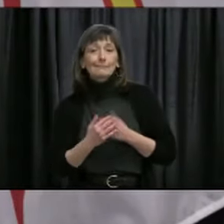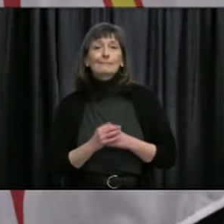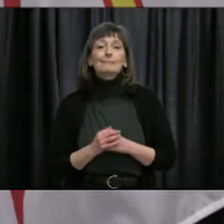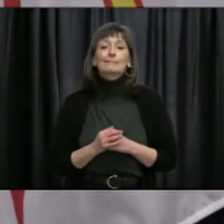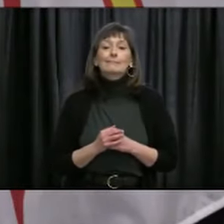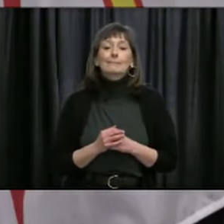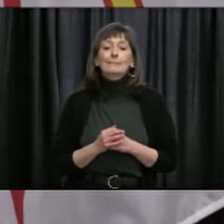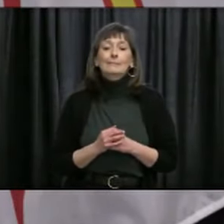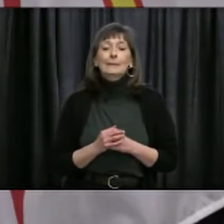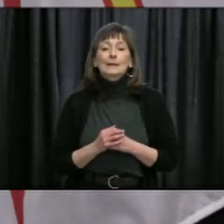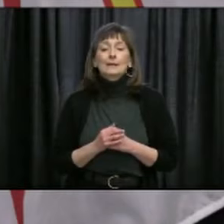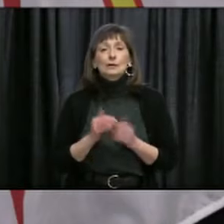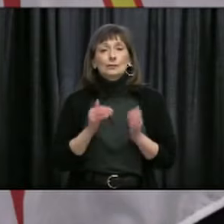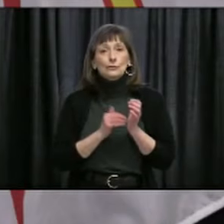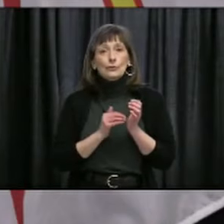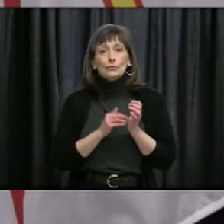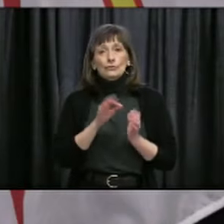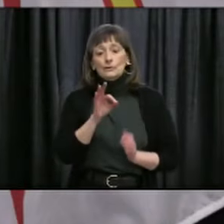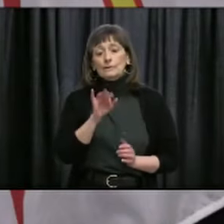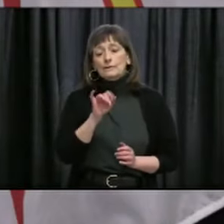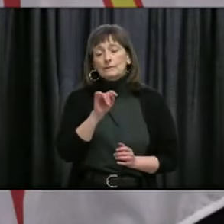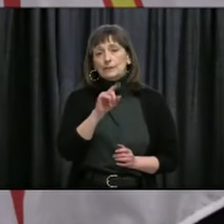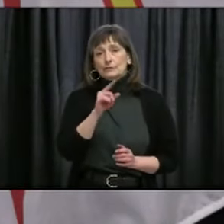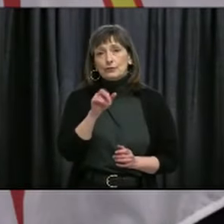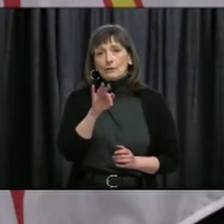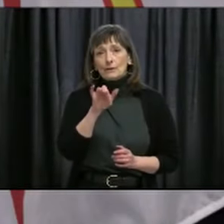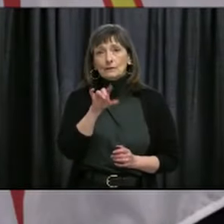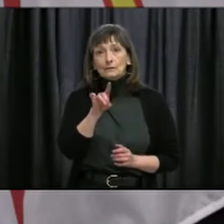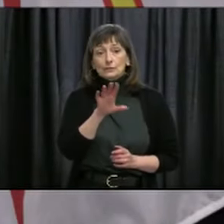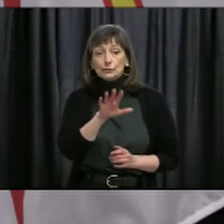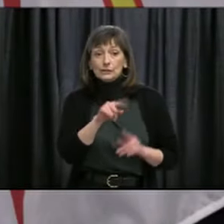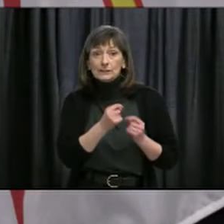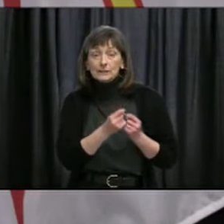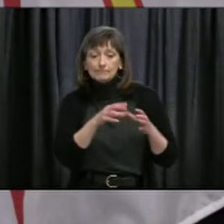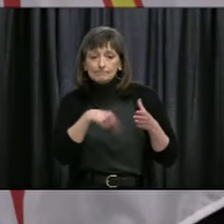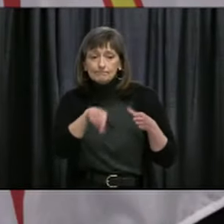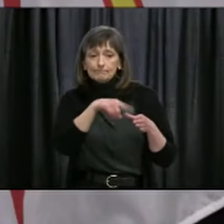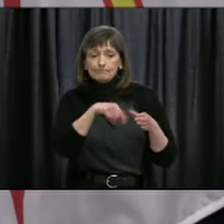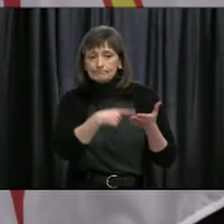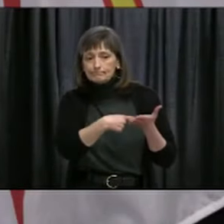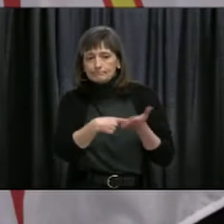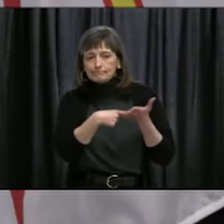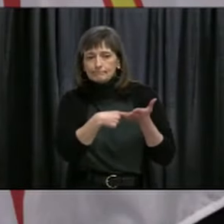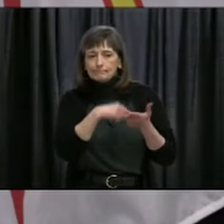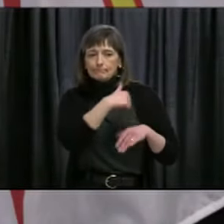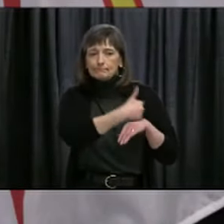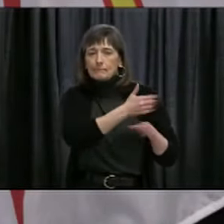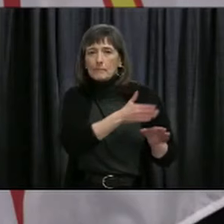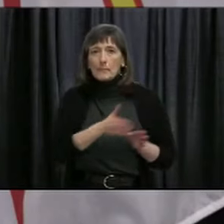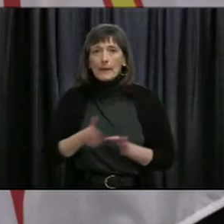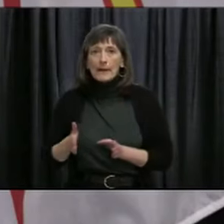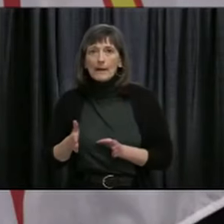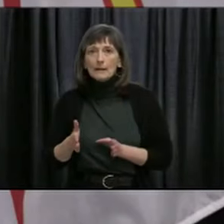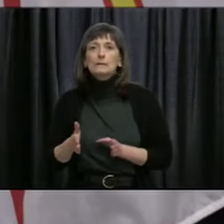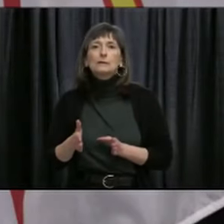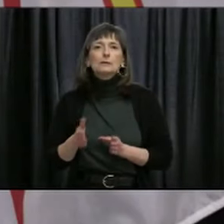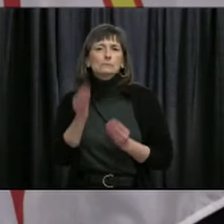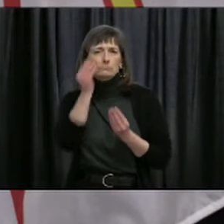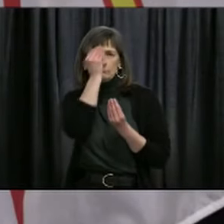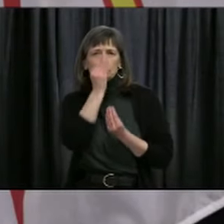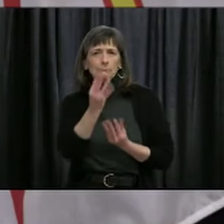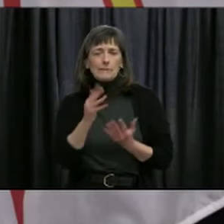Dr. Fitzgerald and her team have put together will provide us with a guide on how we can adjust our lives living with this virus.